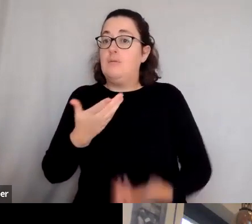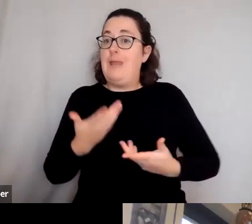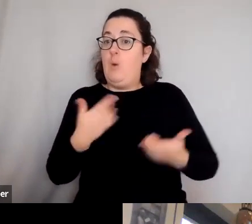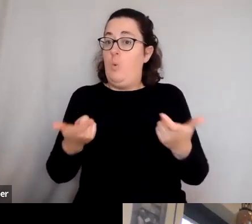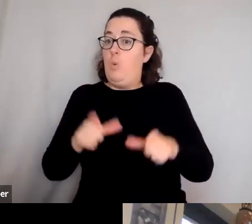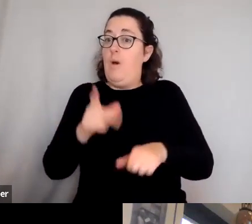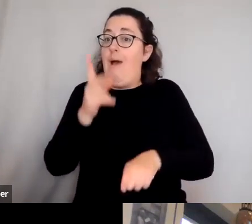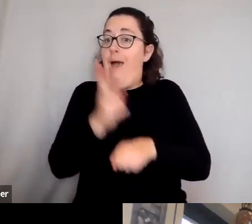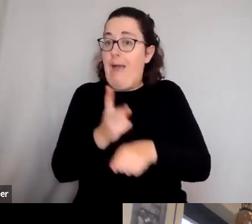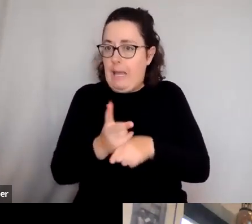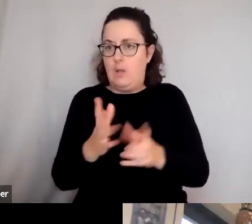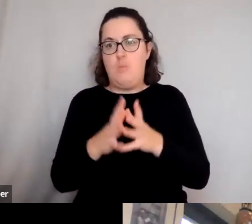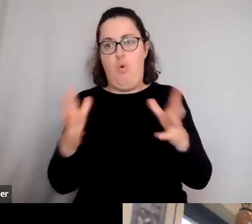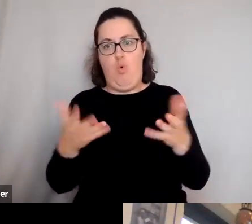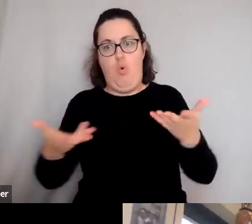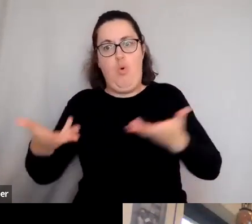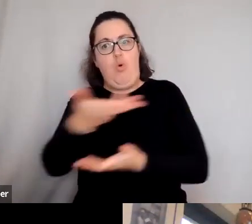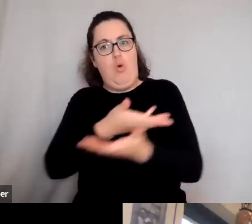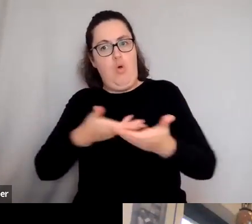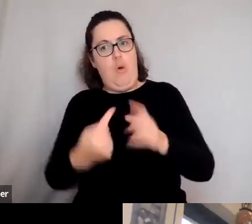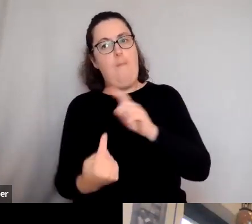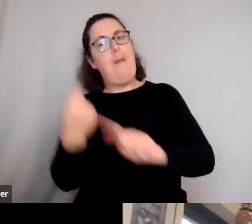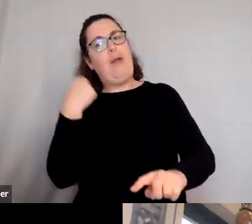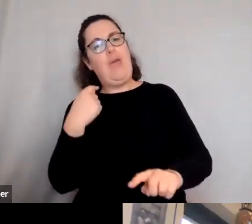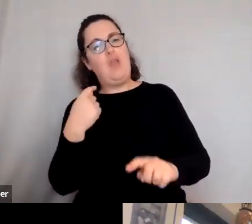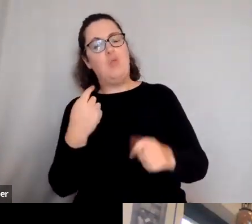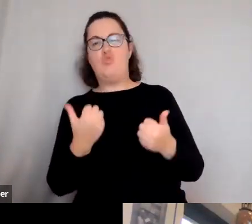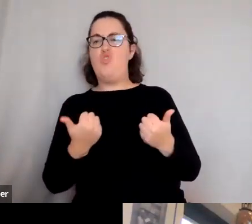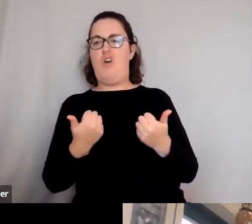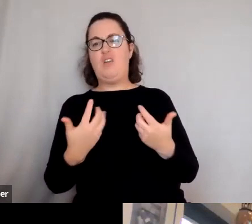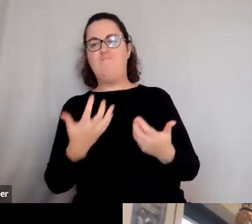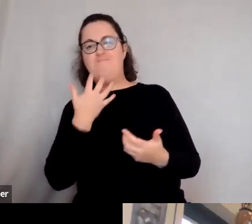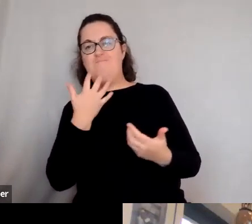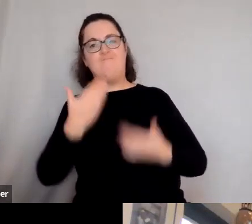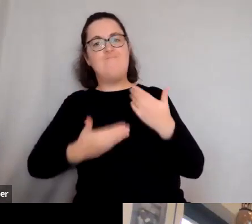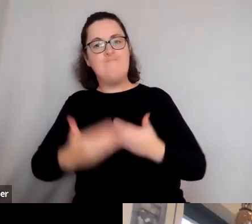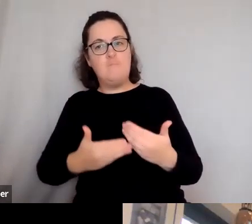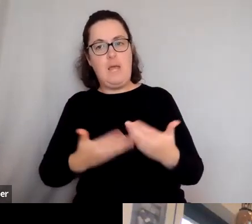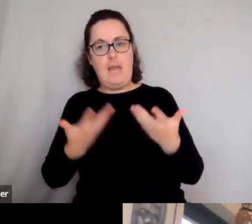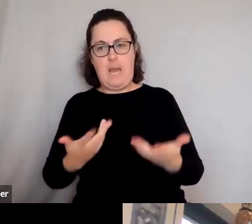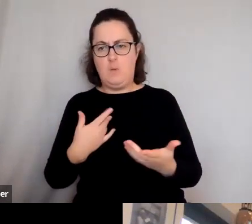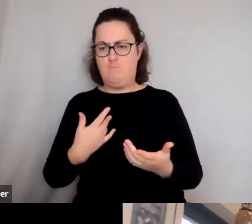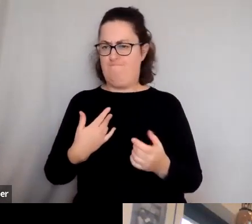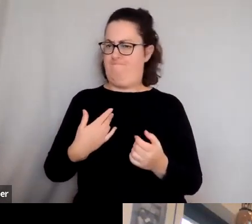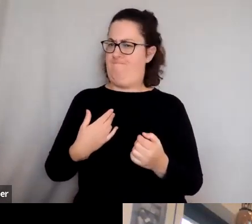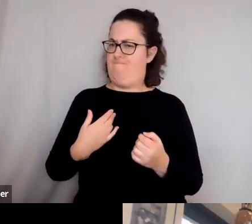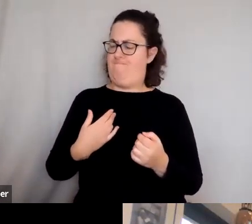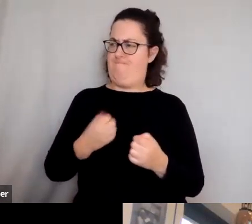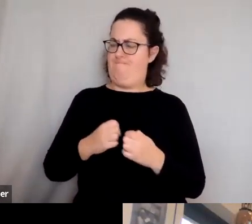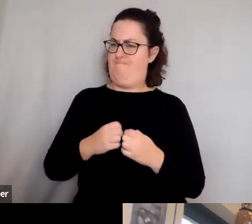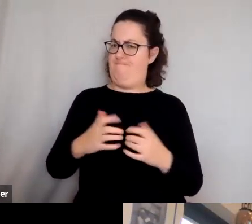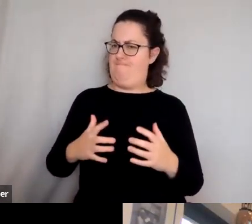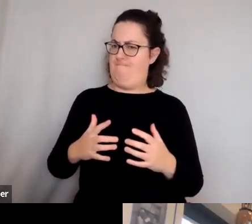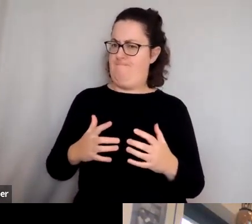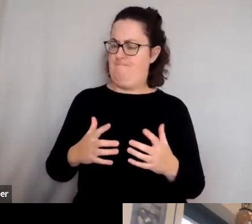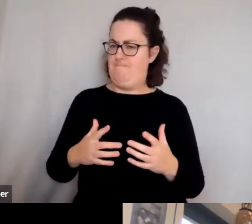than it was in first. I think a bigger consensus of, all right, let's, let's buckle up and do this first time. Is there anything that in terms of parallels